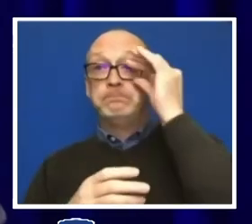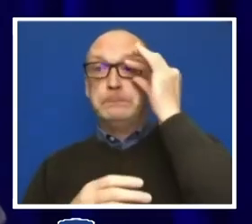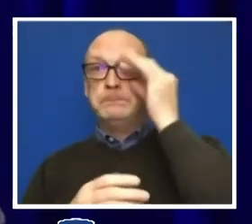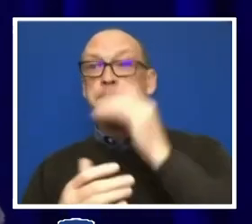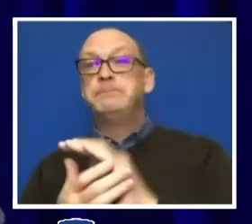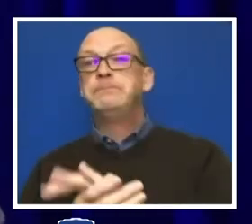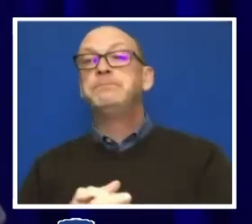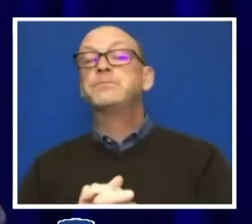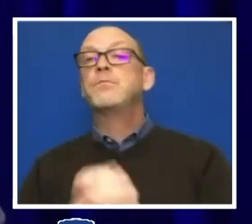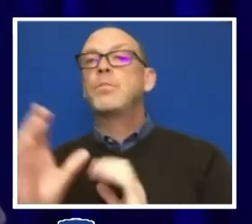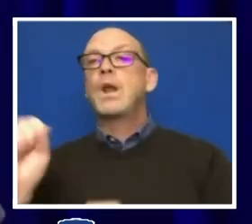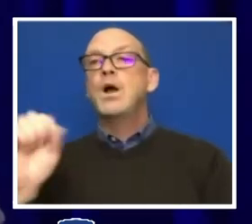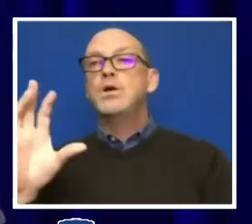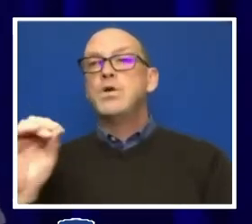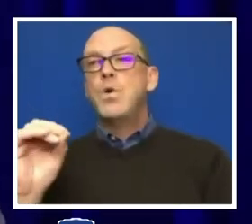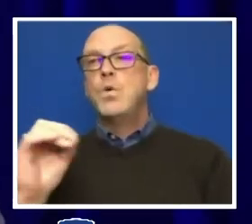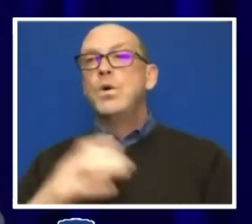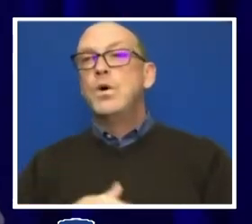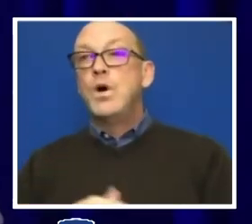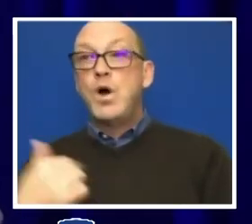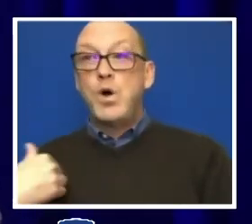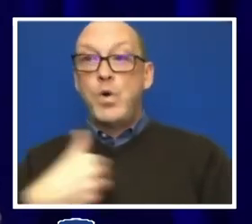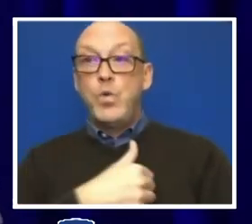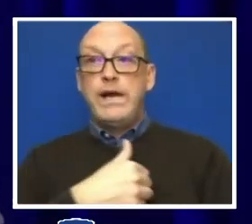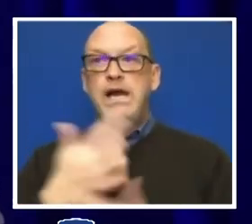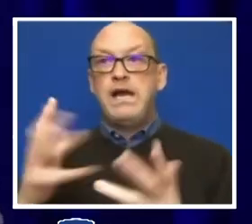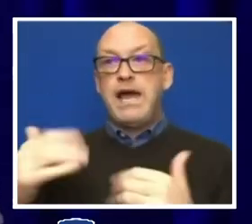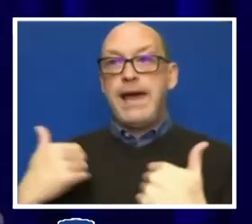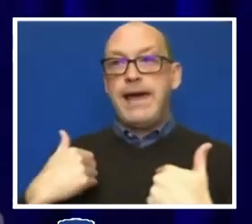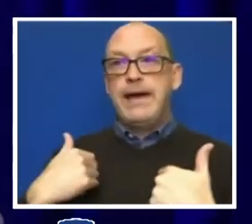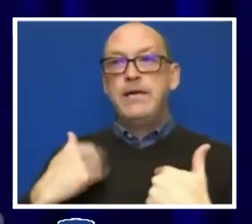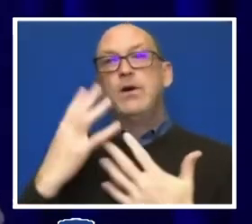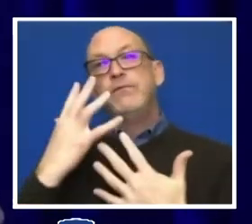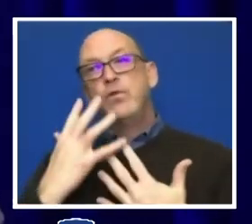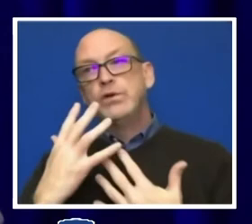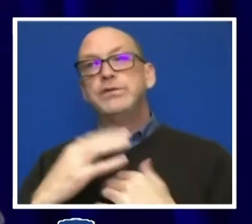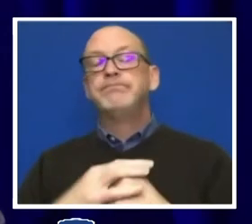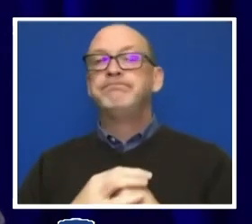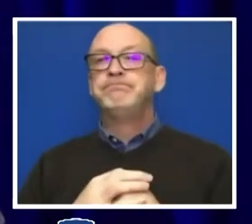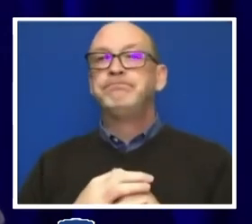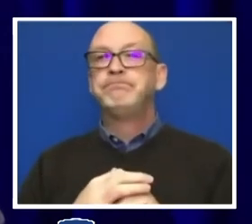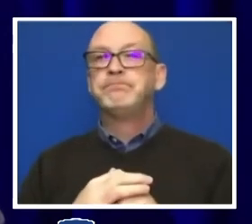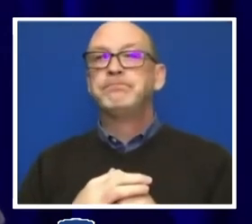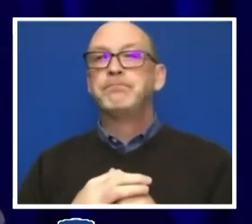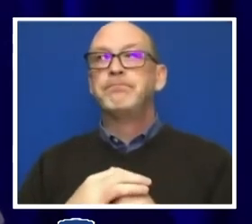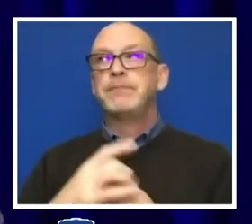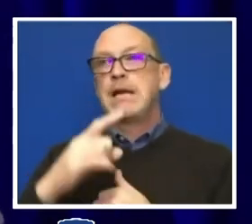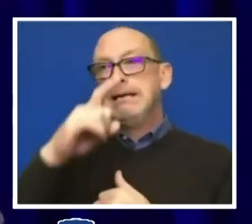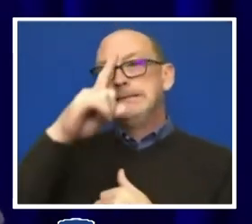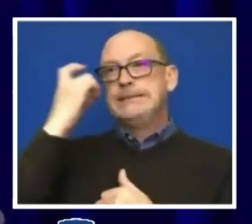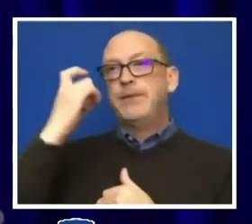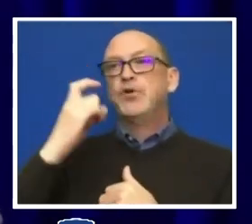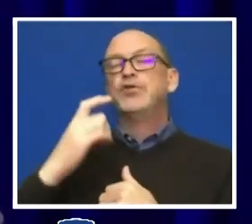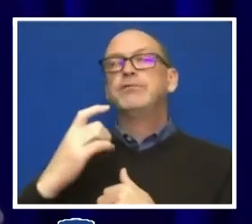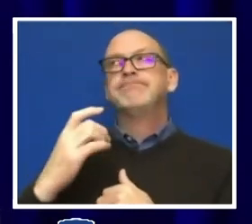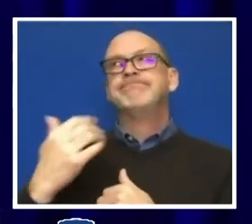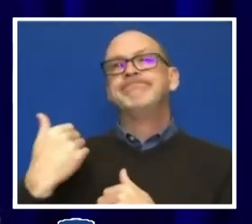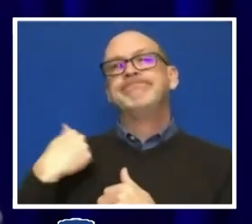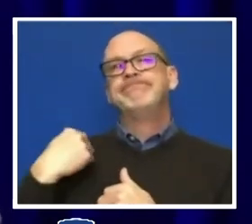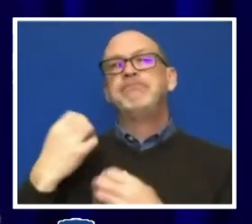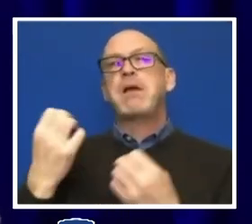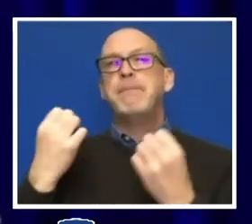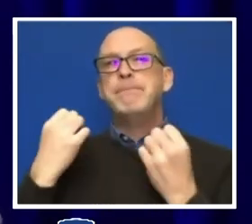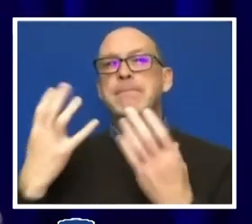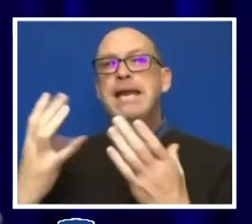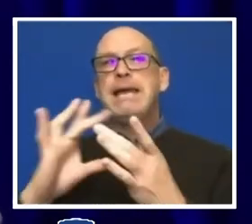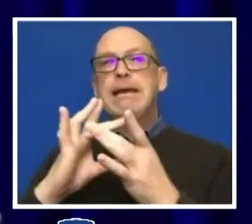So we had, unfortunately, a summer in which a number of comments